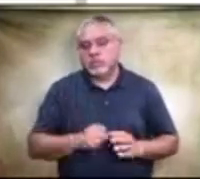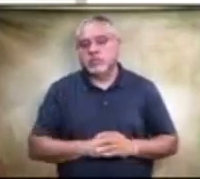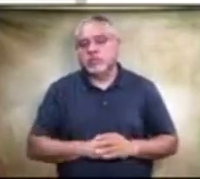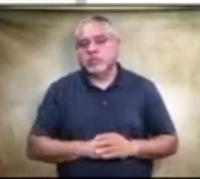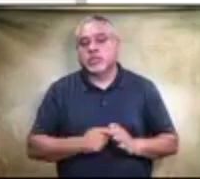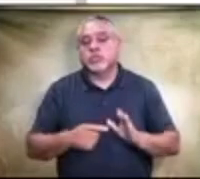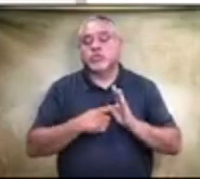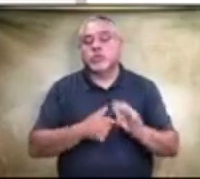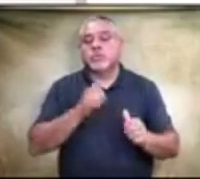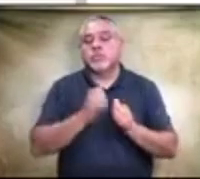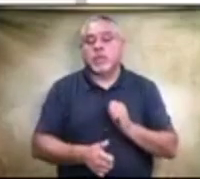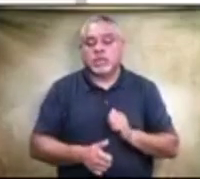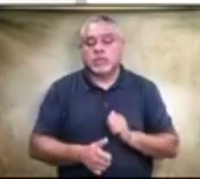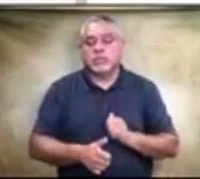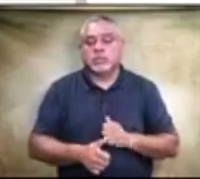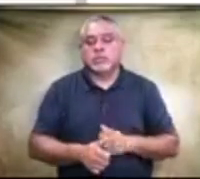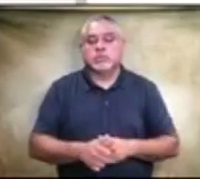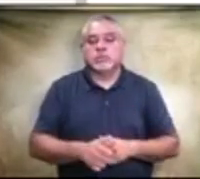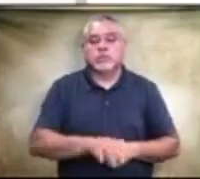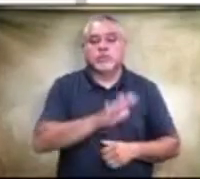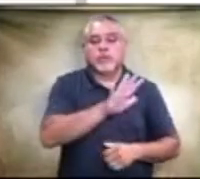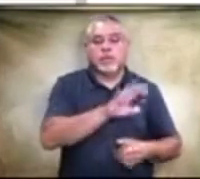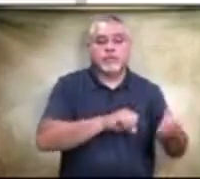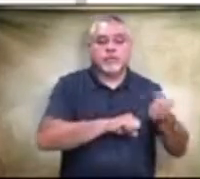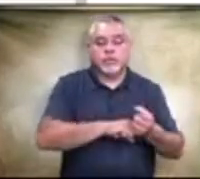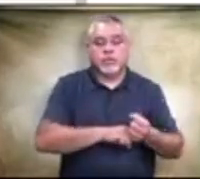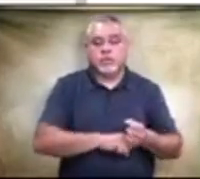passes 5-4-1 against.